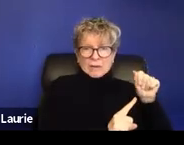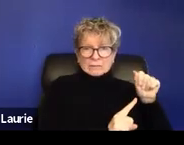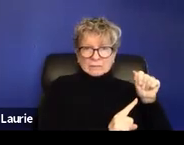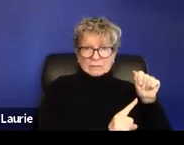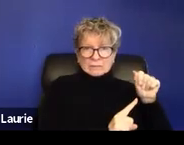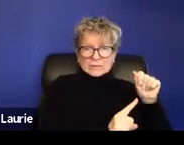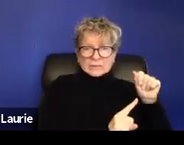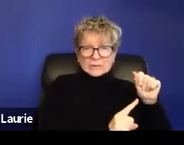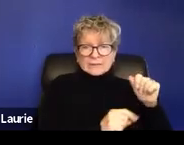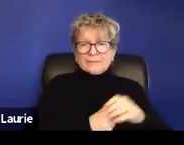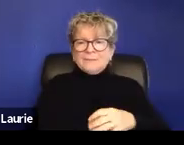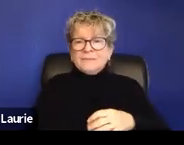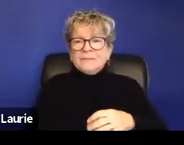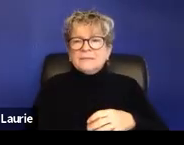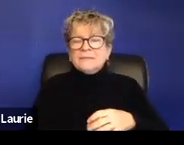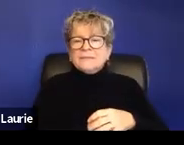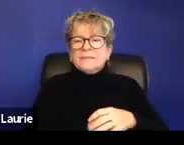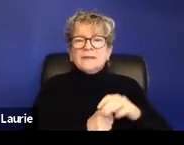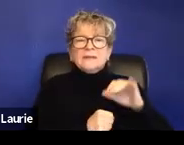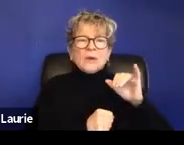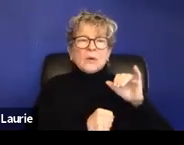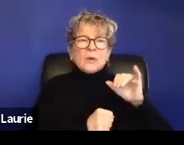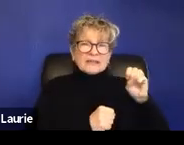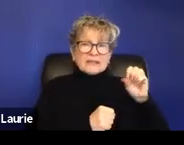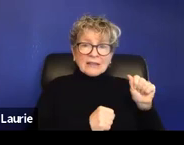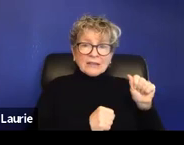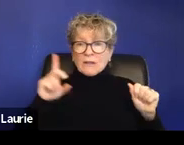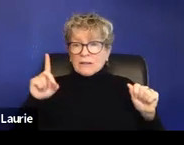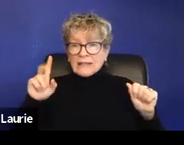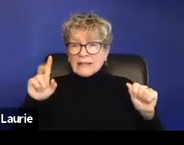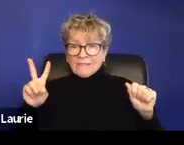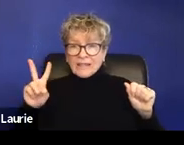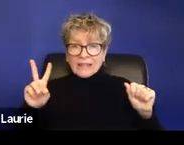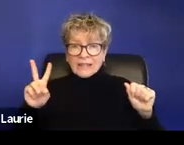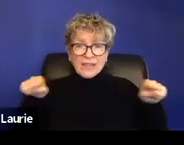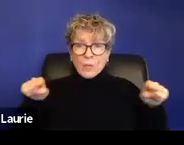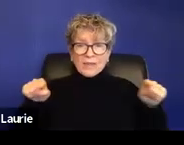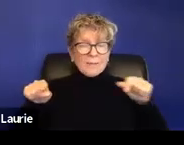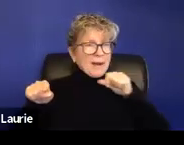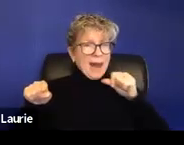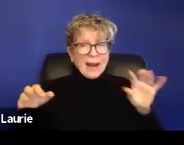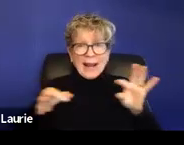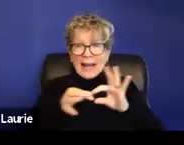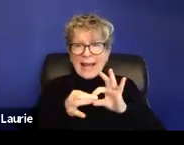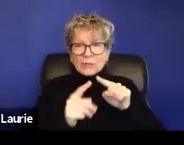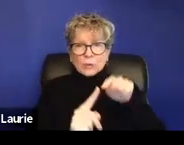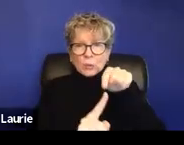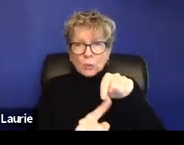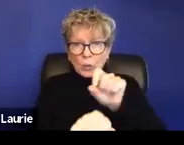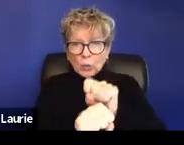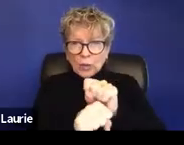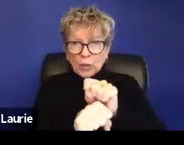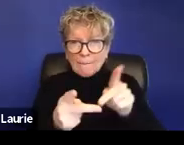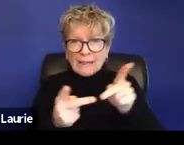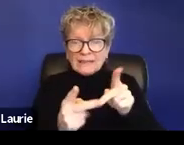and even if the sexual assault or the DV is not connected to the workplace, the workplace can still end up becoming a